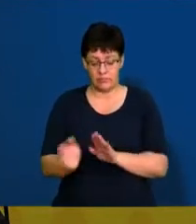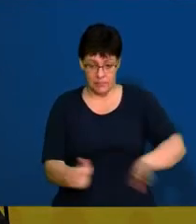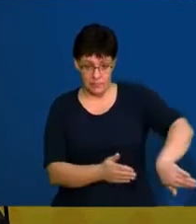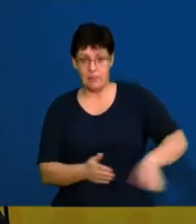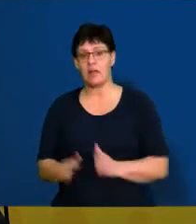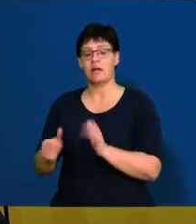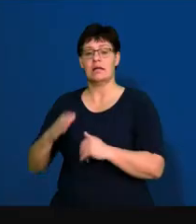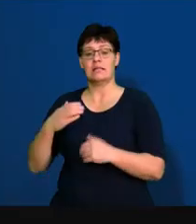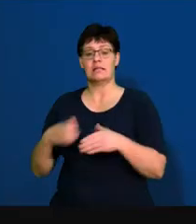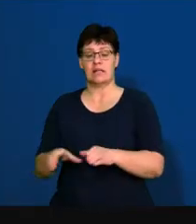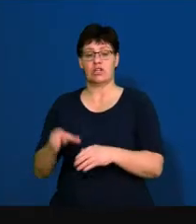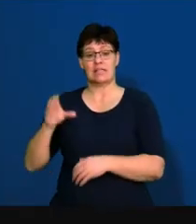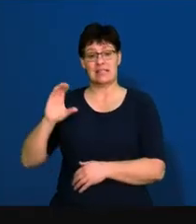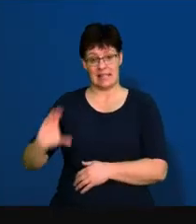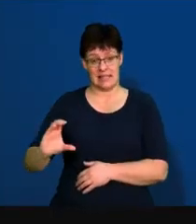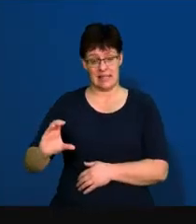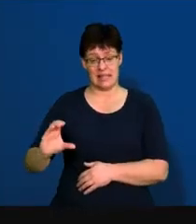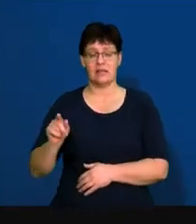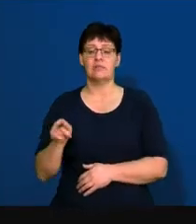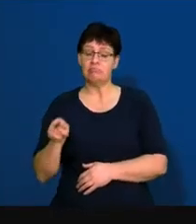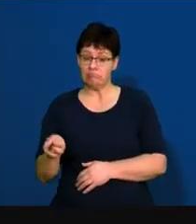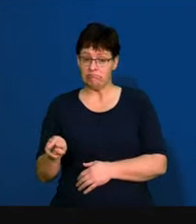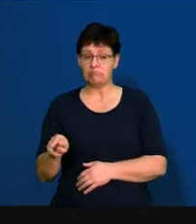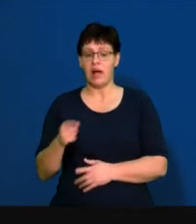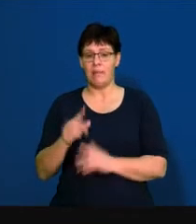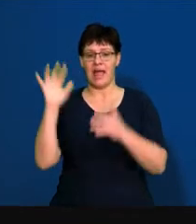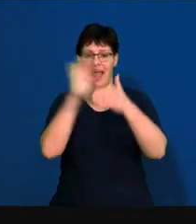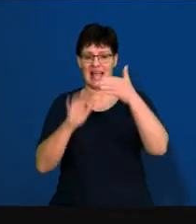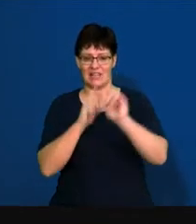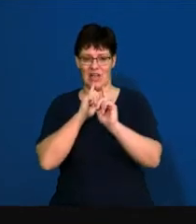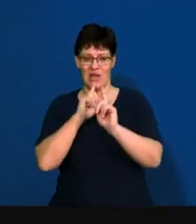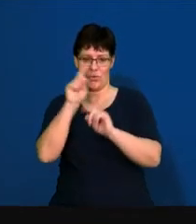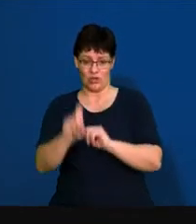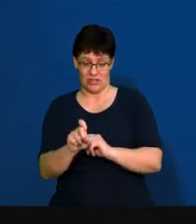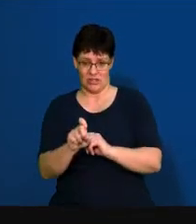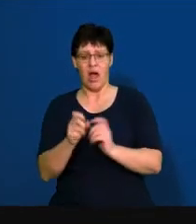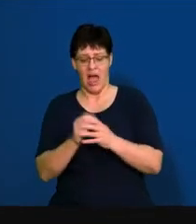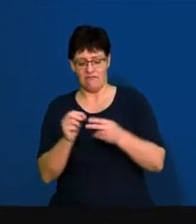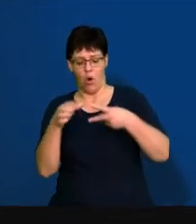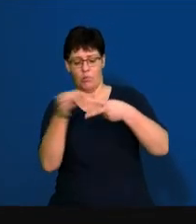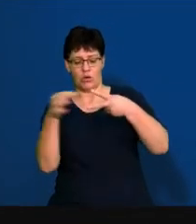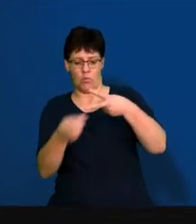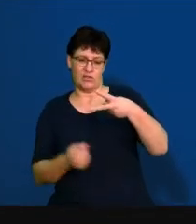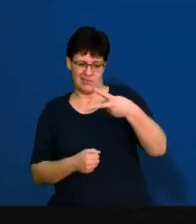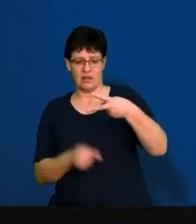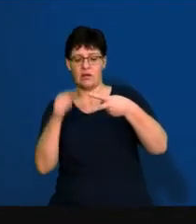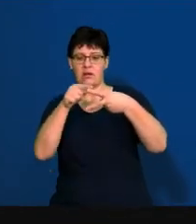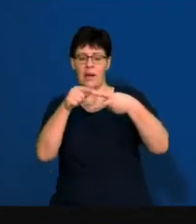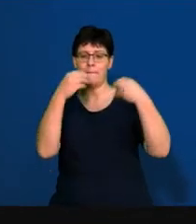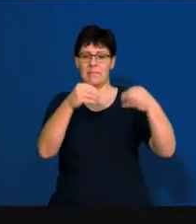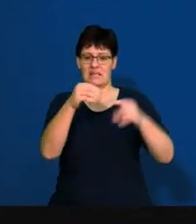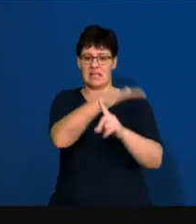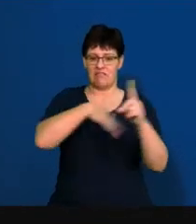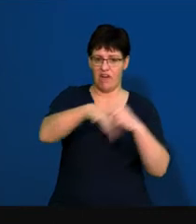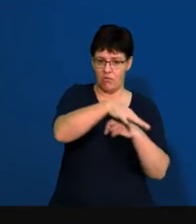is going to be your essay question. You're going to get two options there. One will be on business environments,